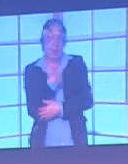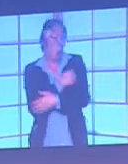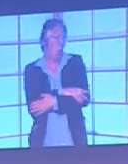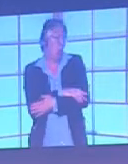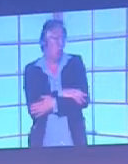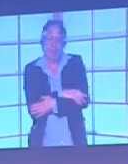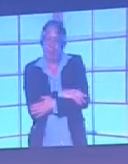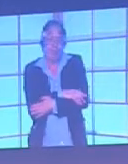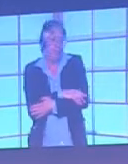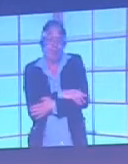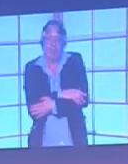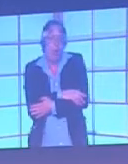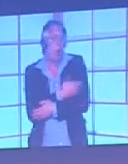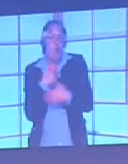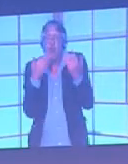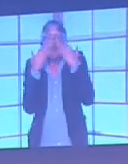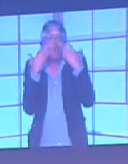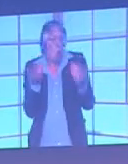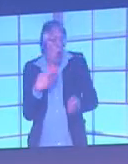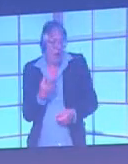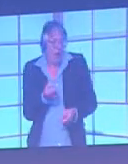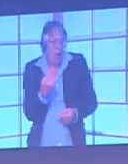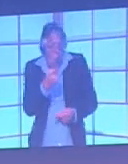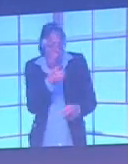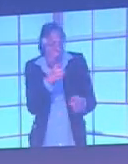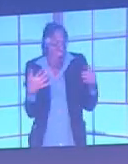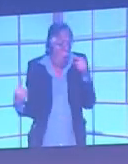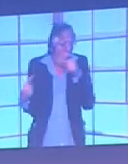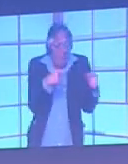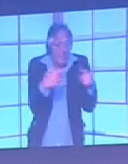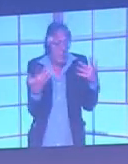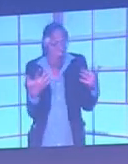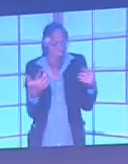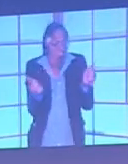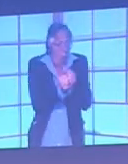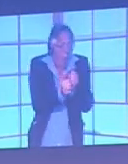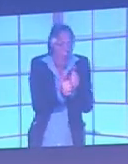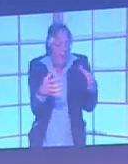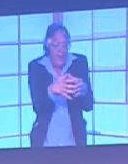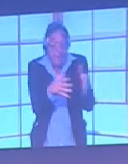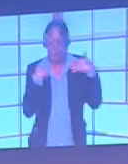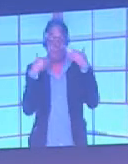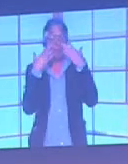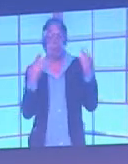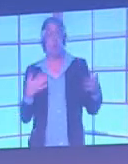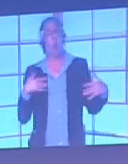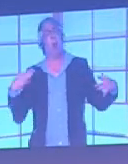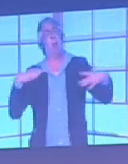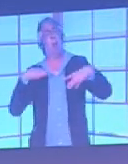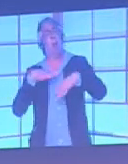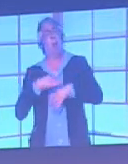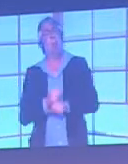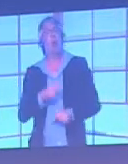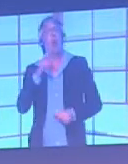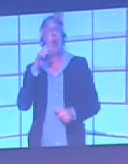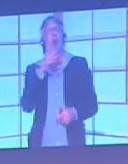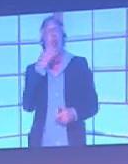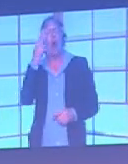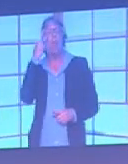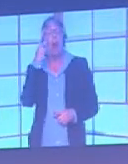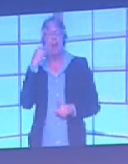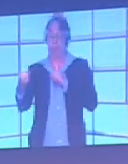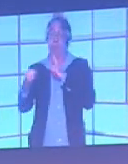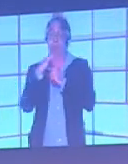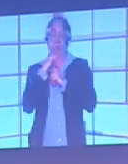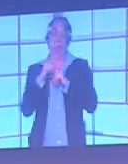no idea what is going on. So, finally, colour blindness can affect participation in football at